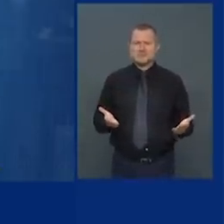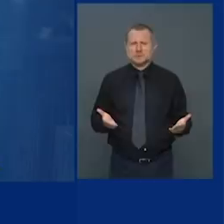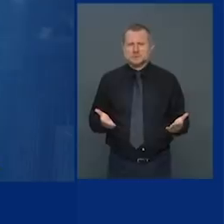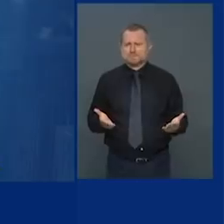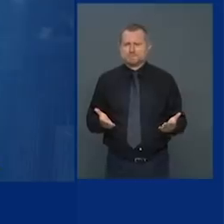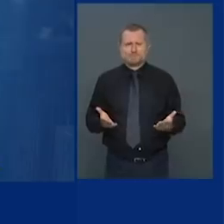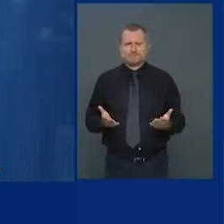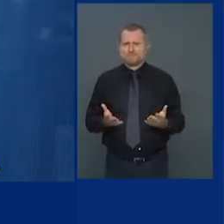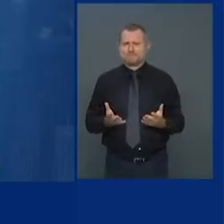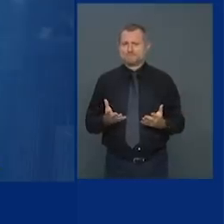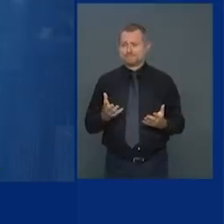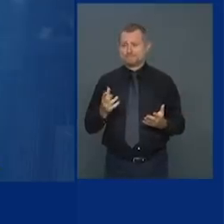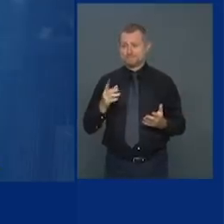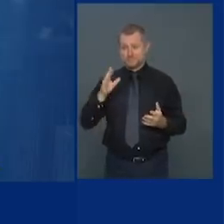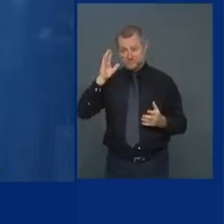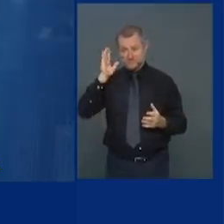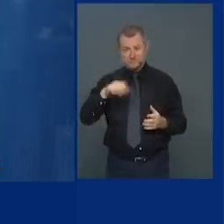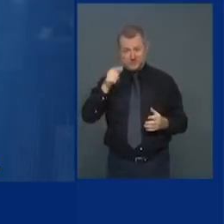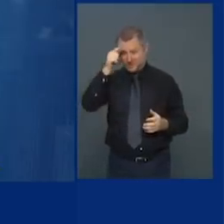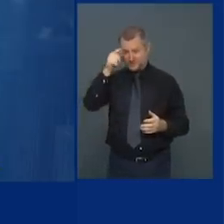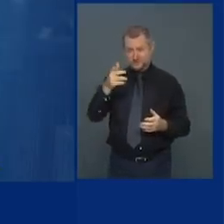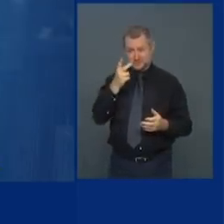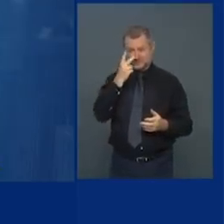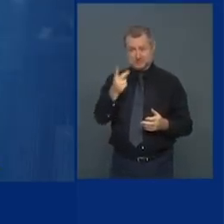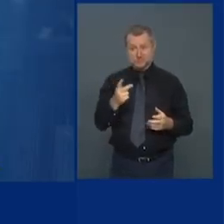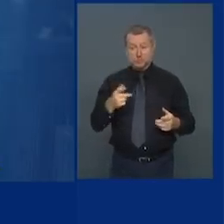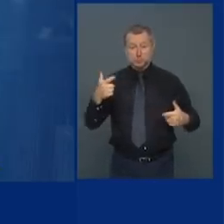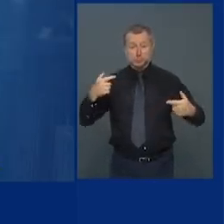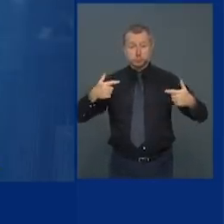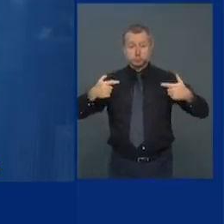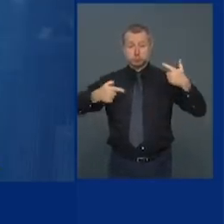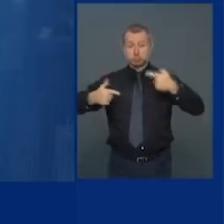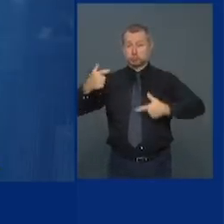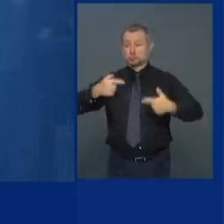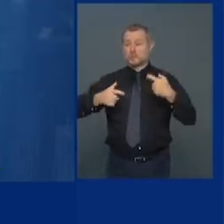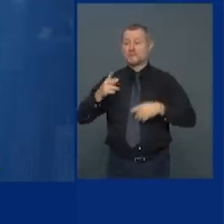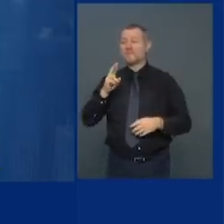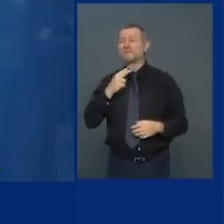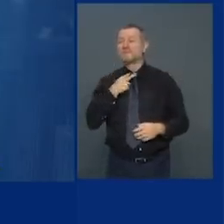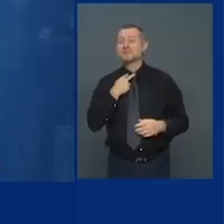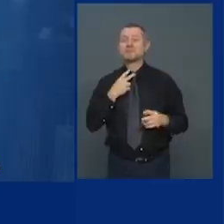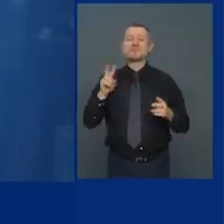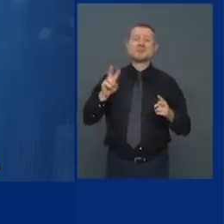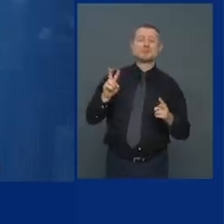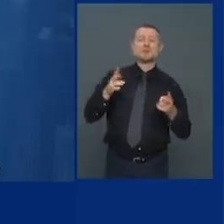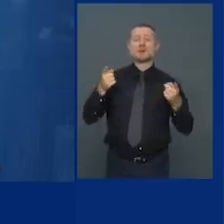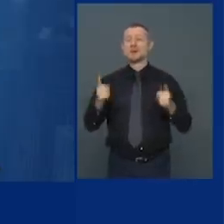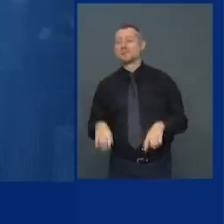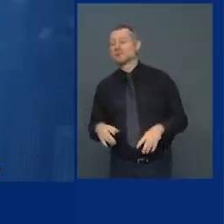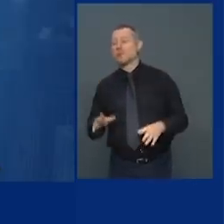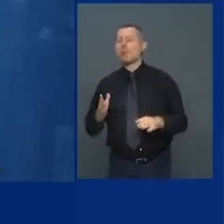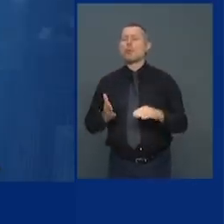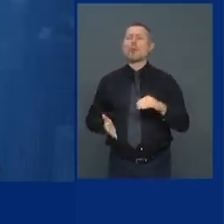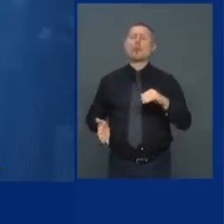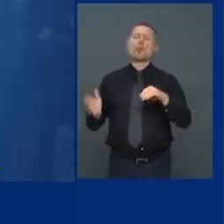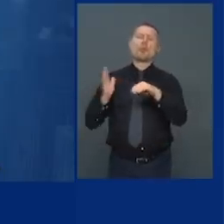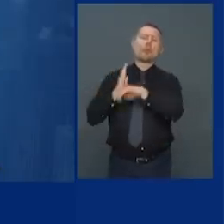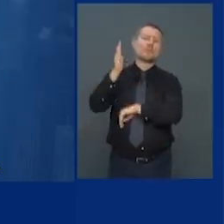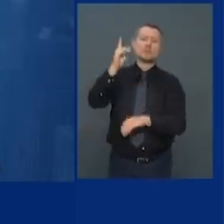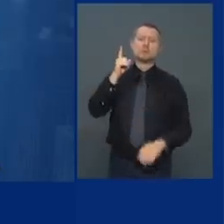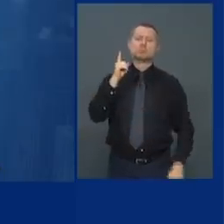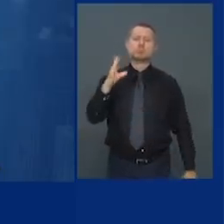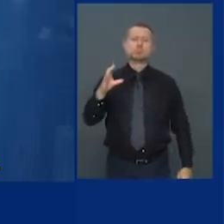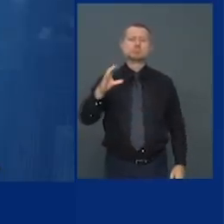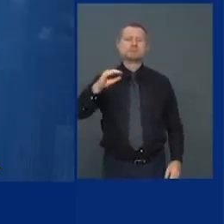they should be shootings with victims are up over a hundred percent that's why